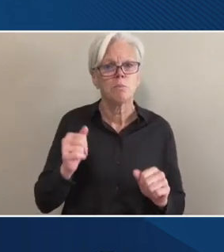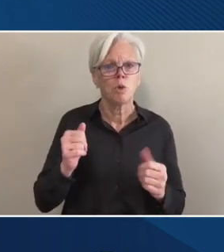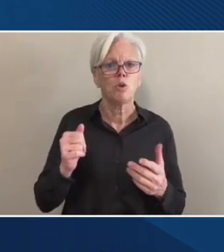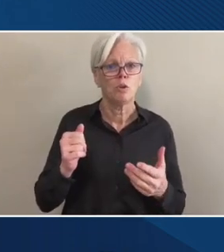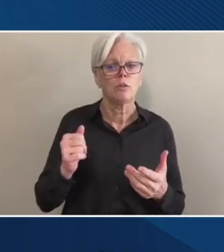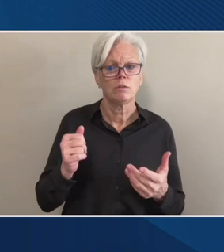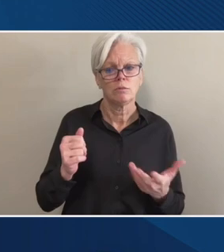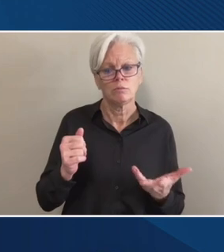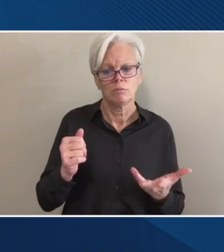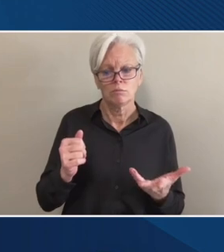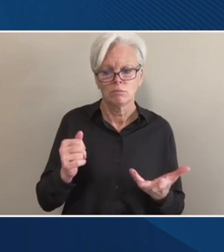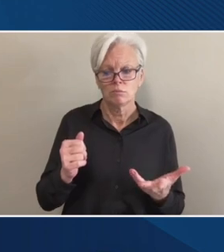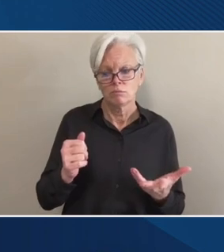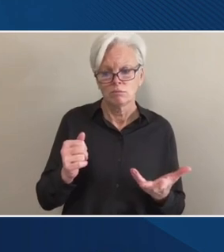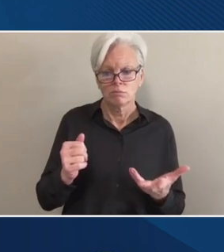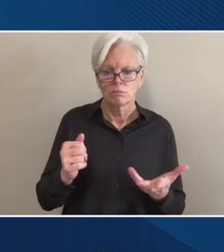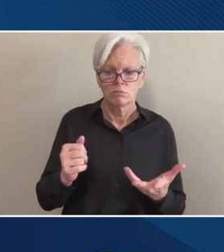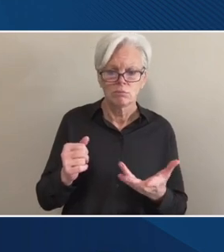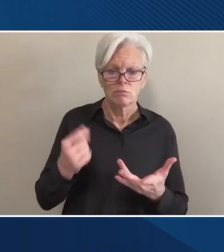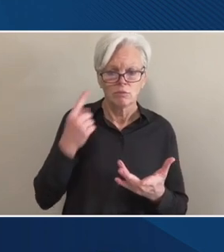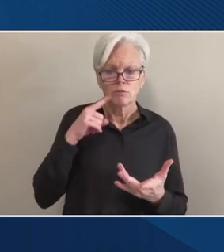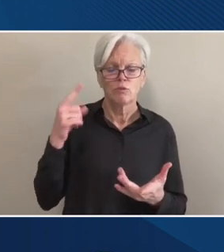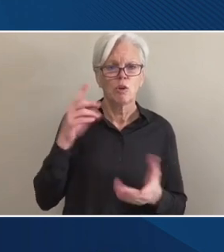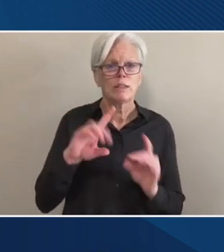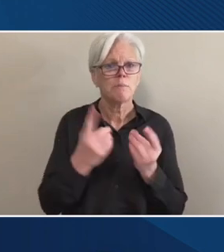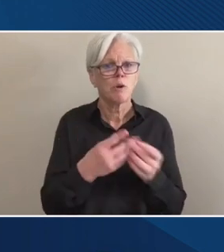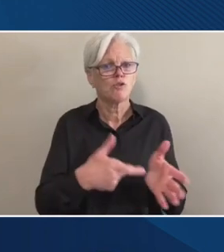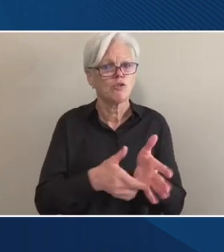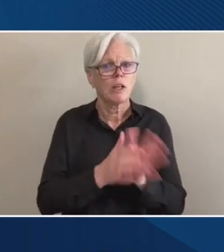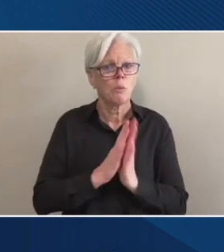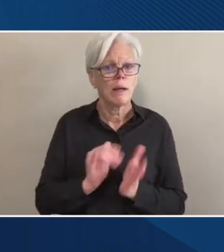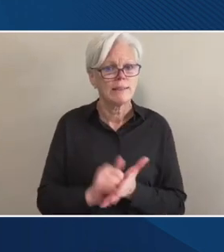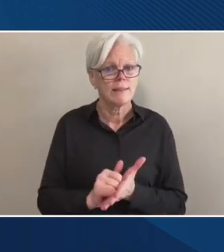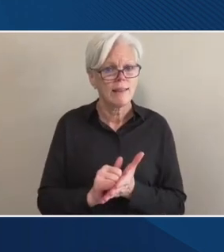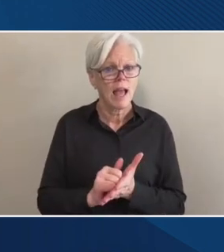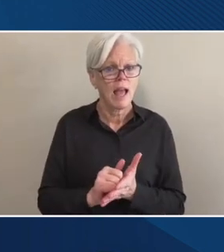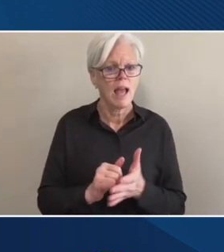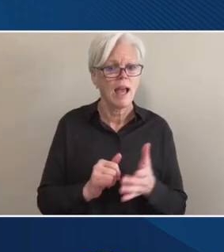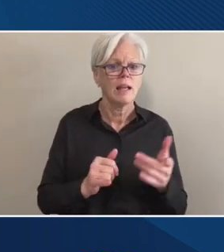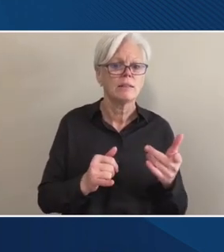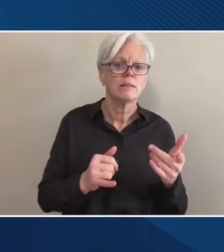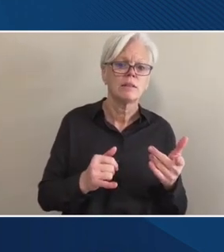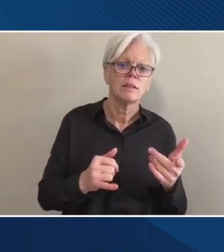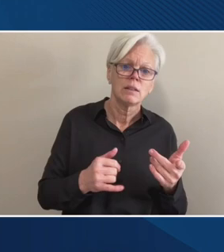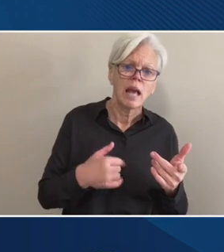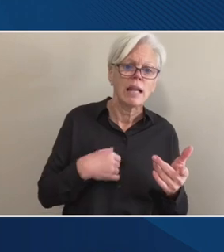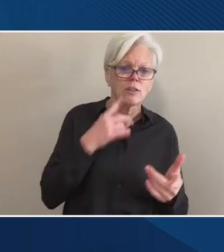strongly support what they're doing. There needs to be a little redrafting, it seems to me, around the margins.